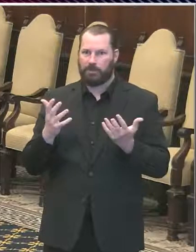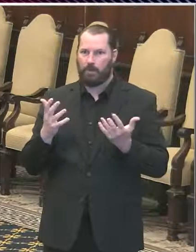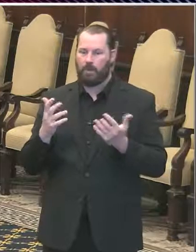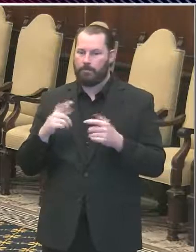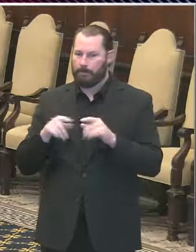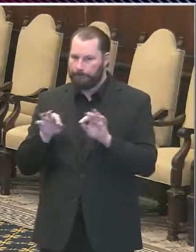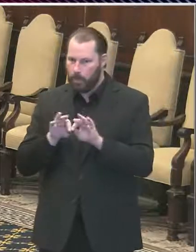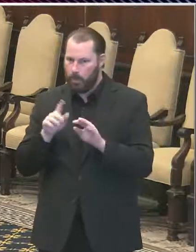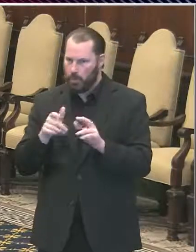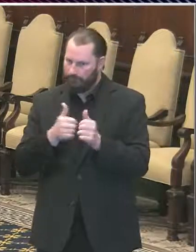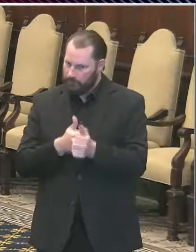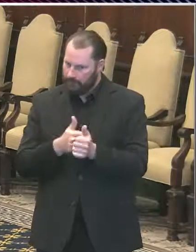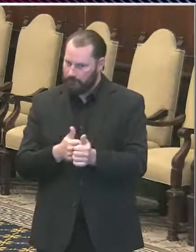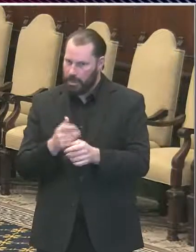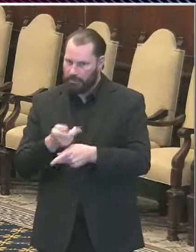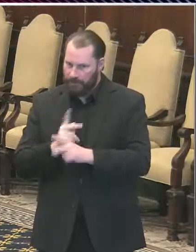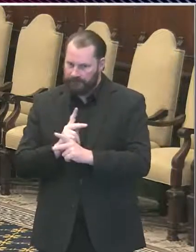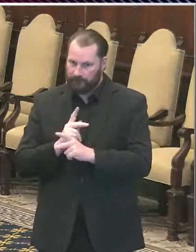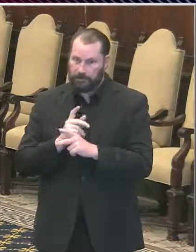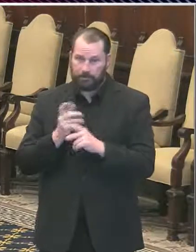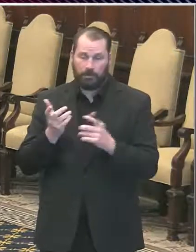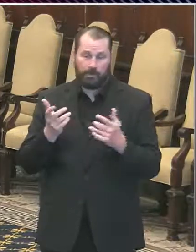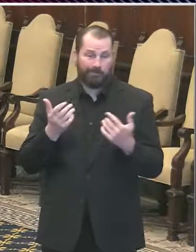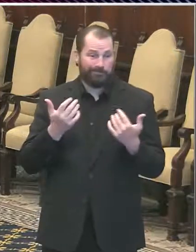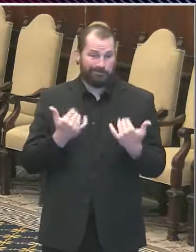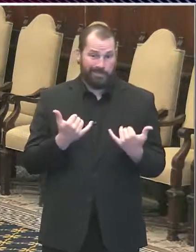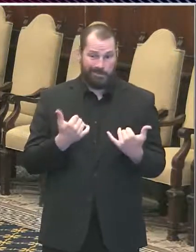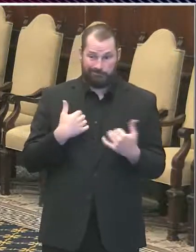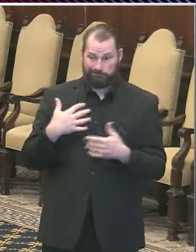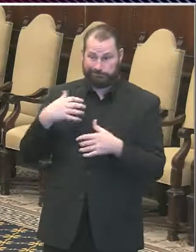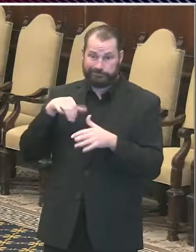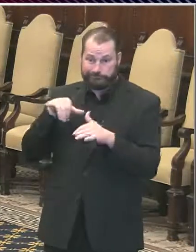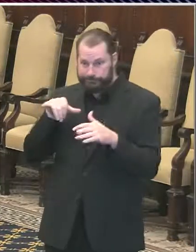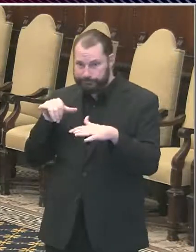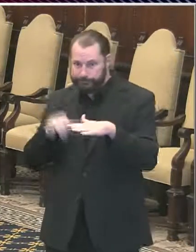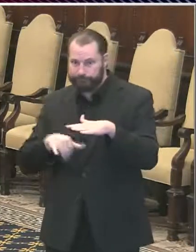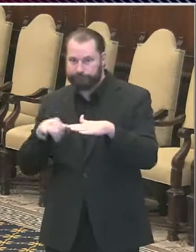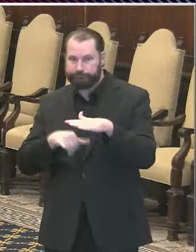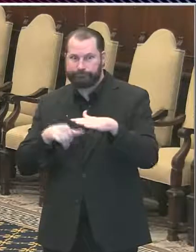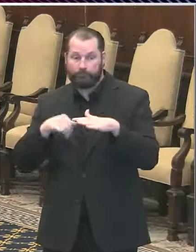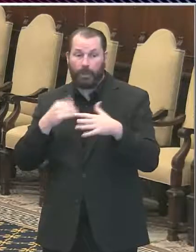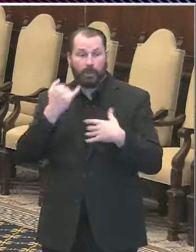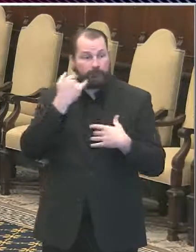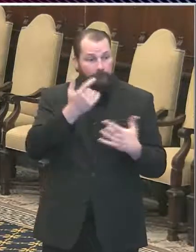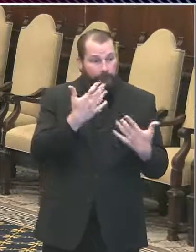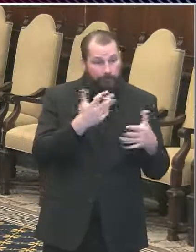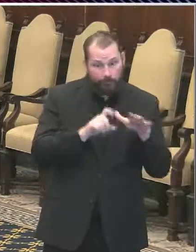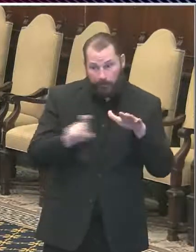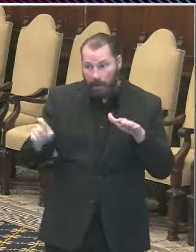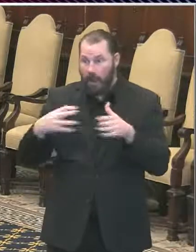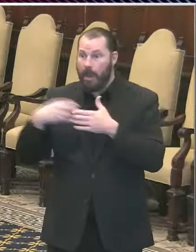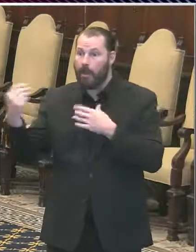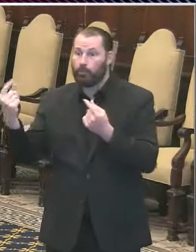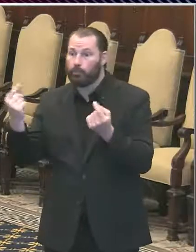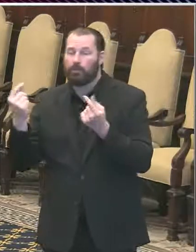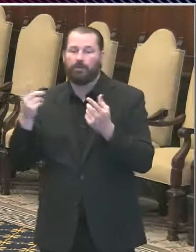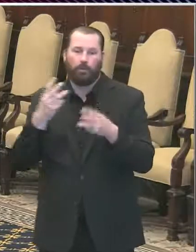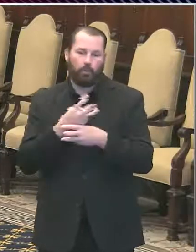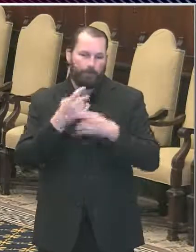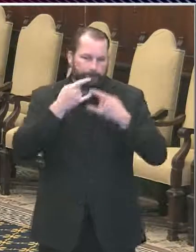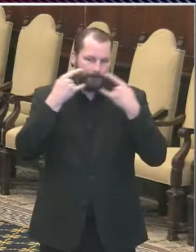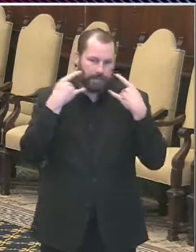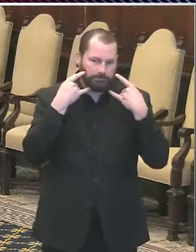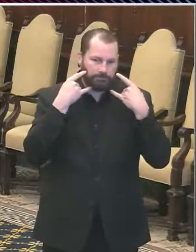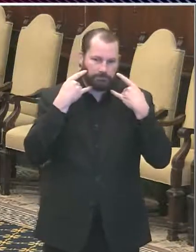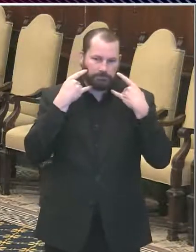going to be going outside, but wearing a mask. So it's not hard to change our behavior to wearing a mask. In fact, it's probably easier to figure out how to stay